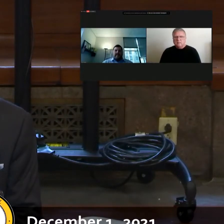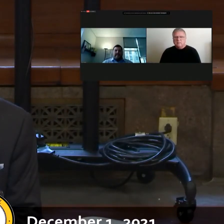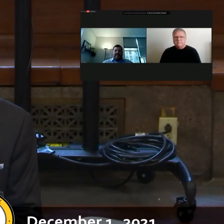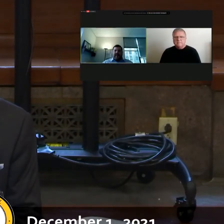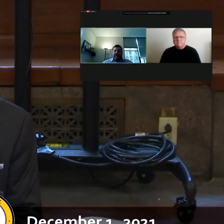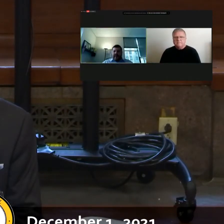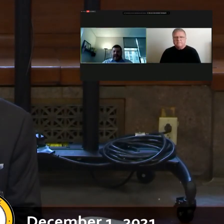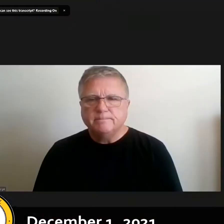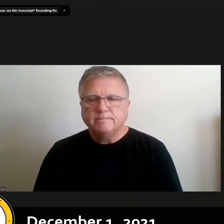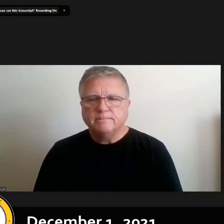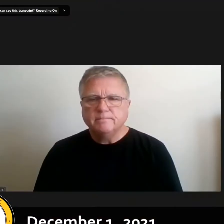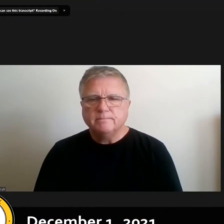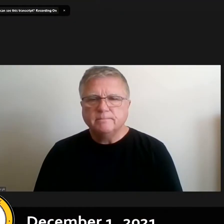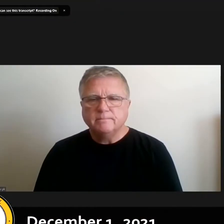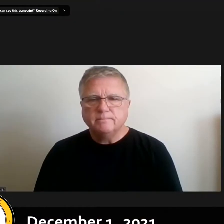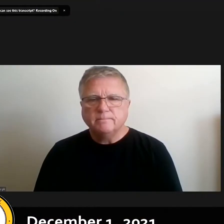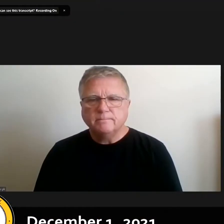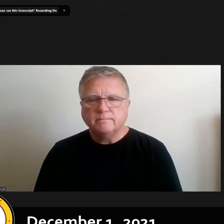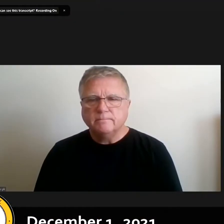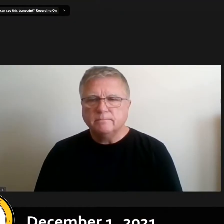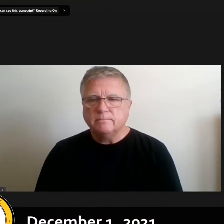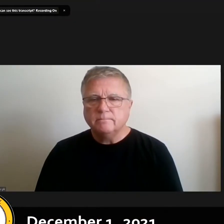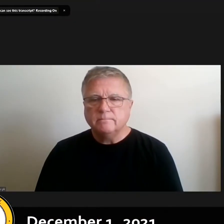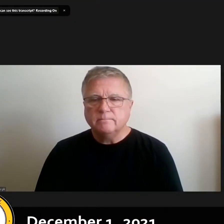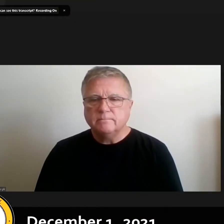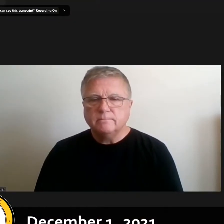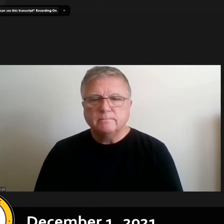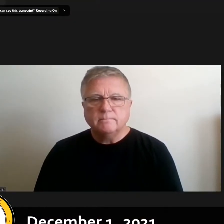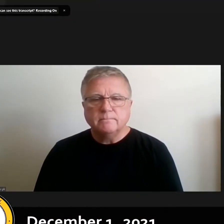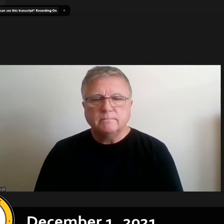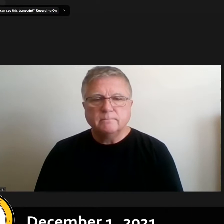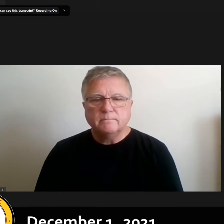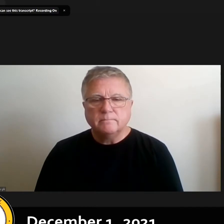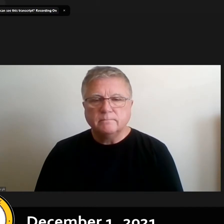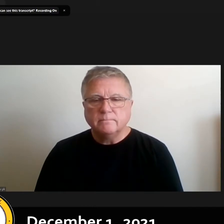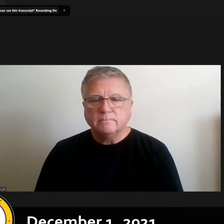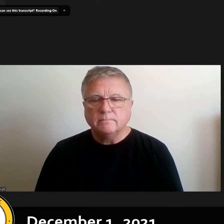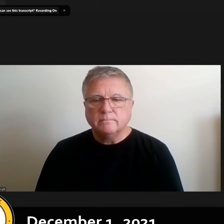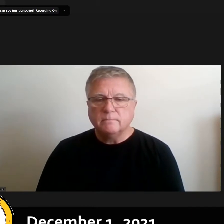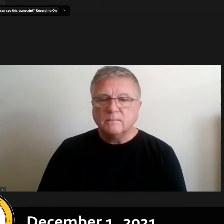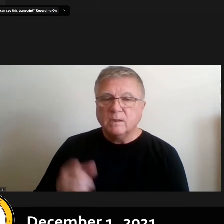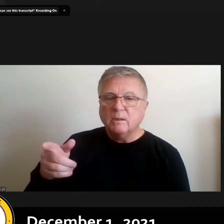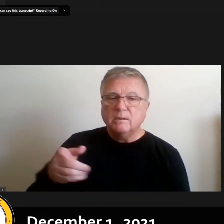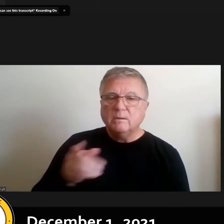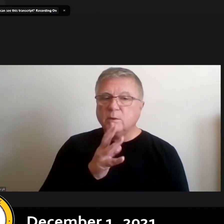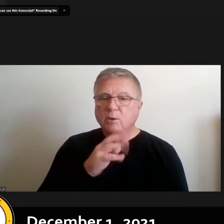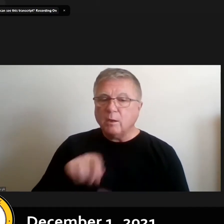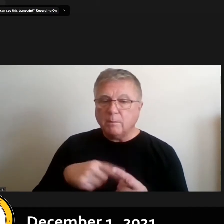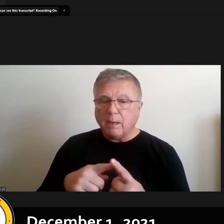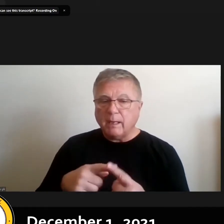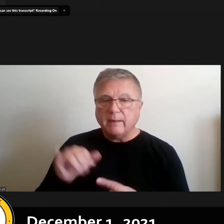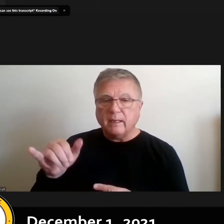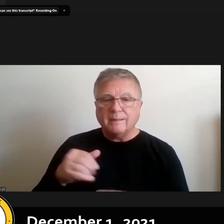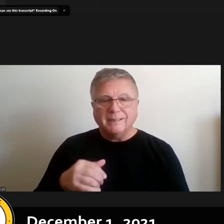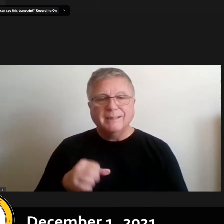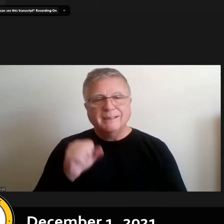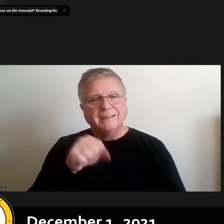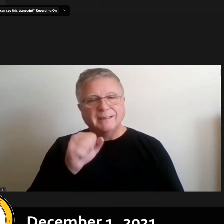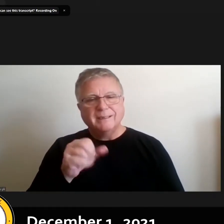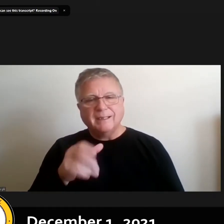jen would you like to address the three taxing bodies yes i will i'm sorry i was having trouble hitting the mute button apologies